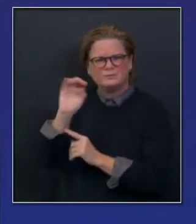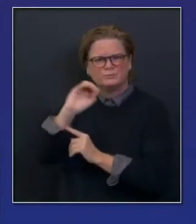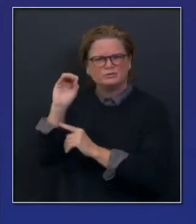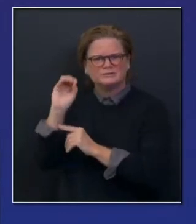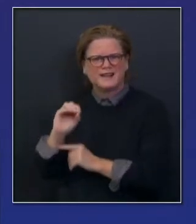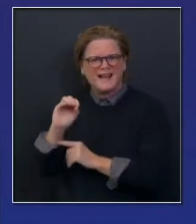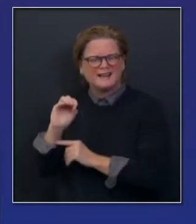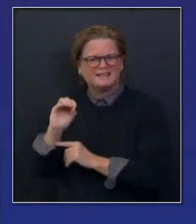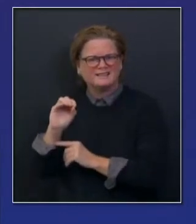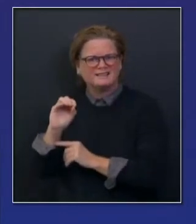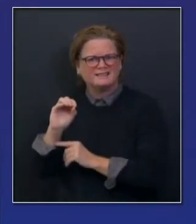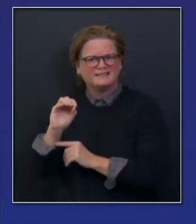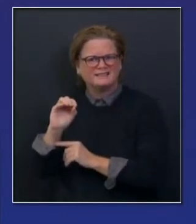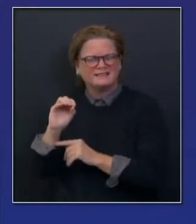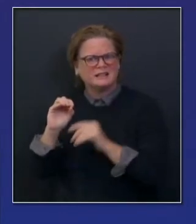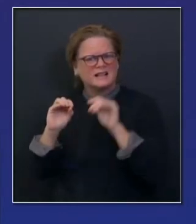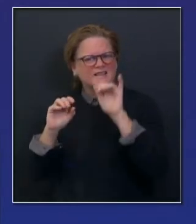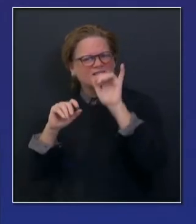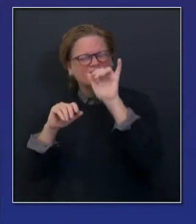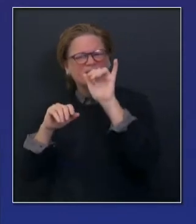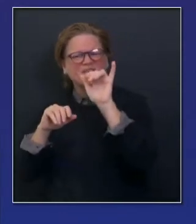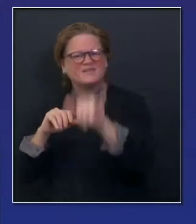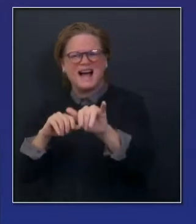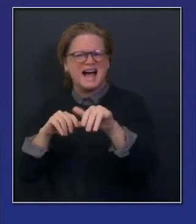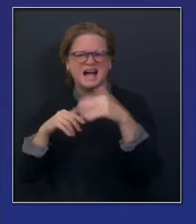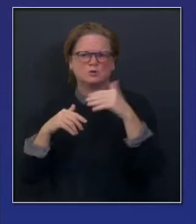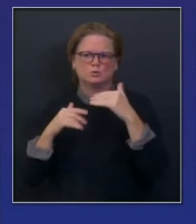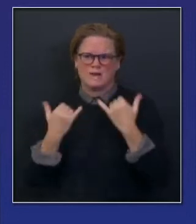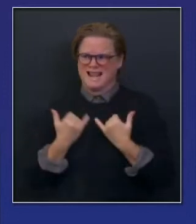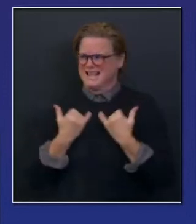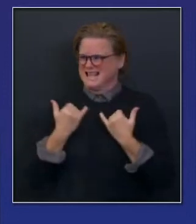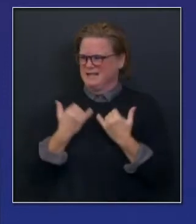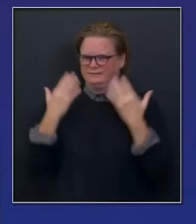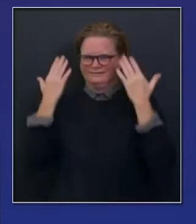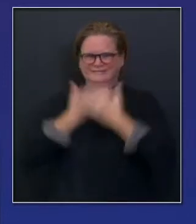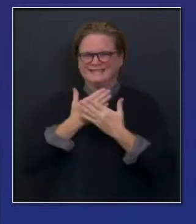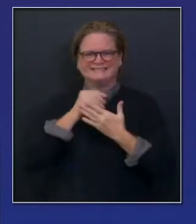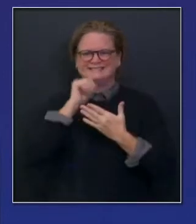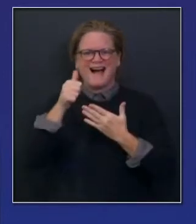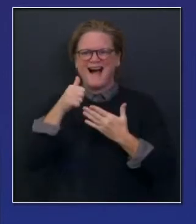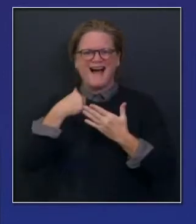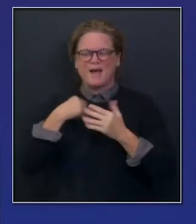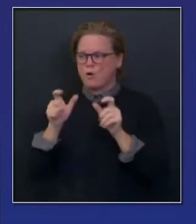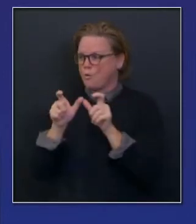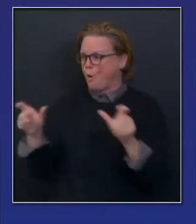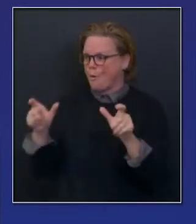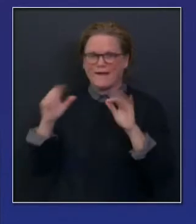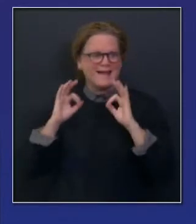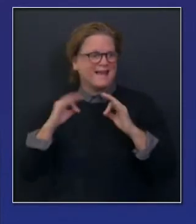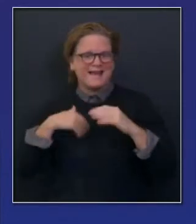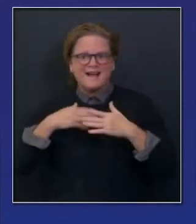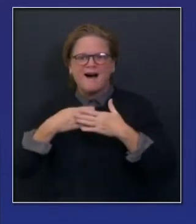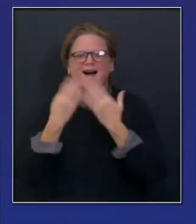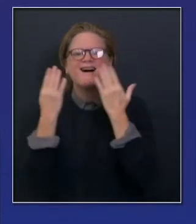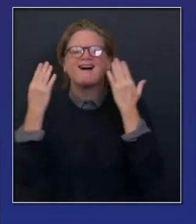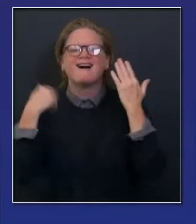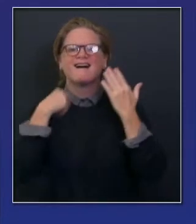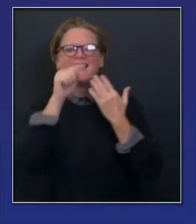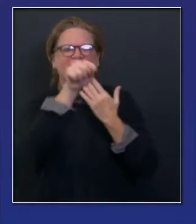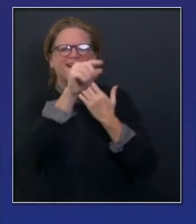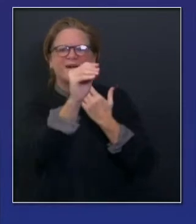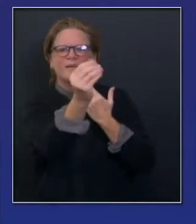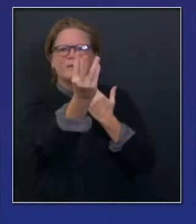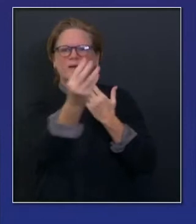tunnel, going through the most challenging and difficult surge we've experienced since the beginning of this pandemic.